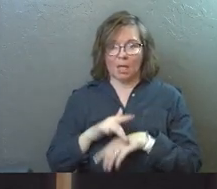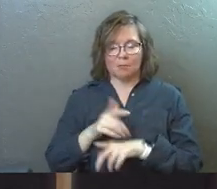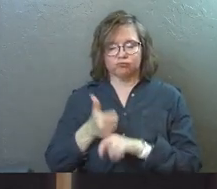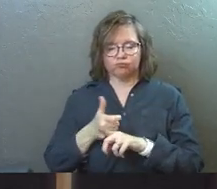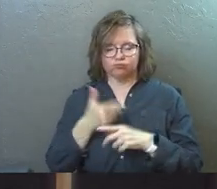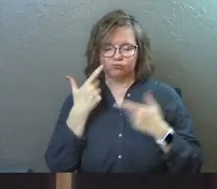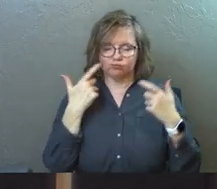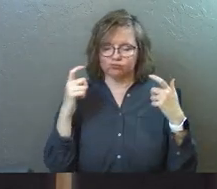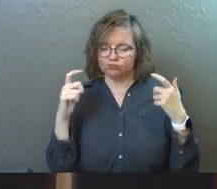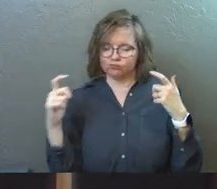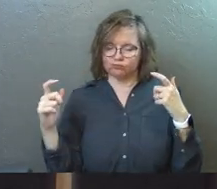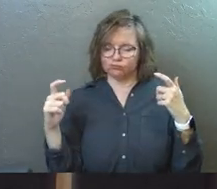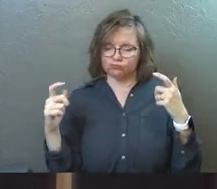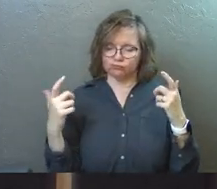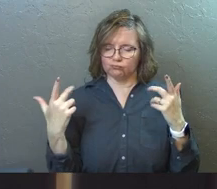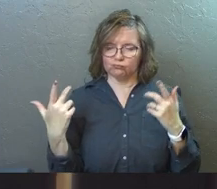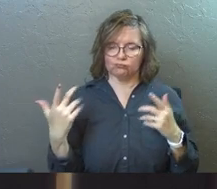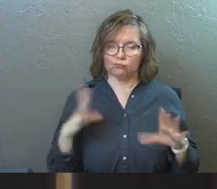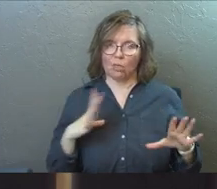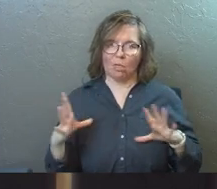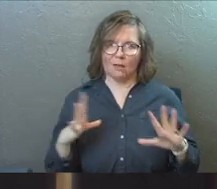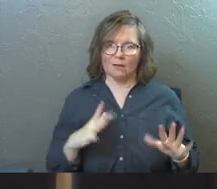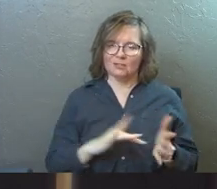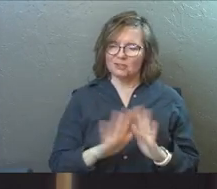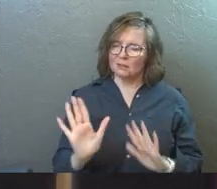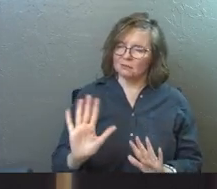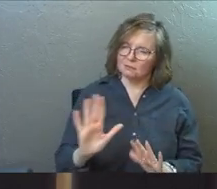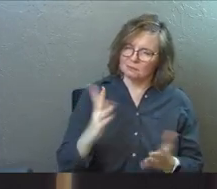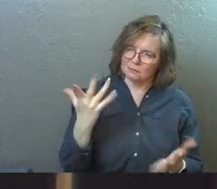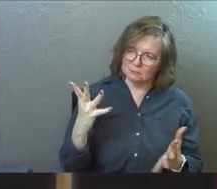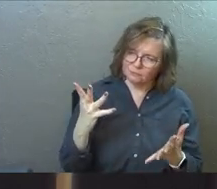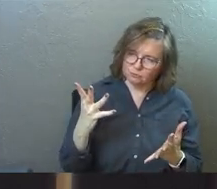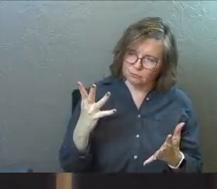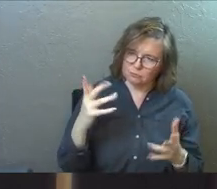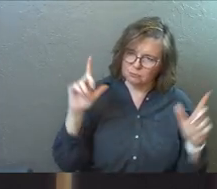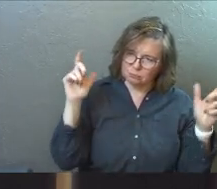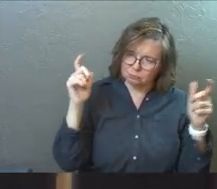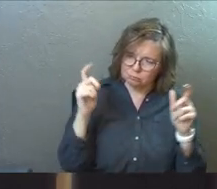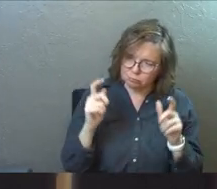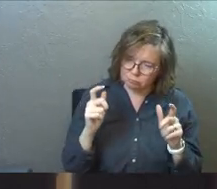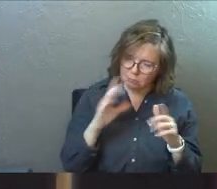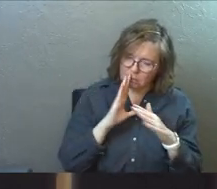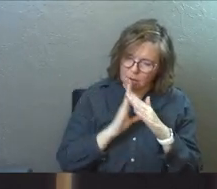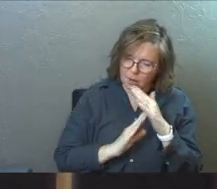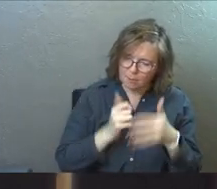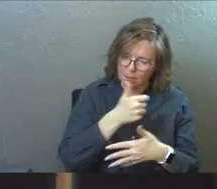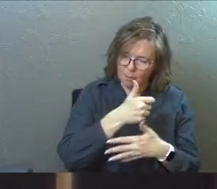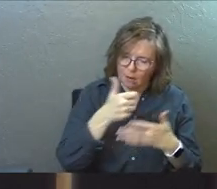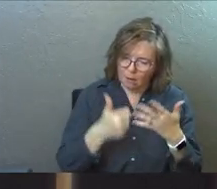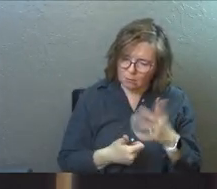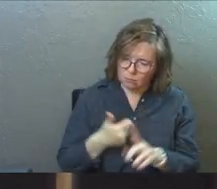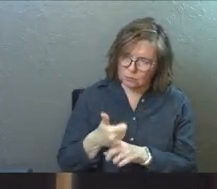Again, just like Belshazzar, just like a lot of us and humility is greatness in the kingdom of God.